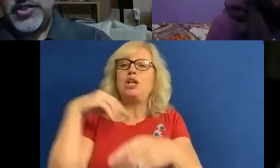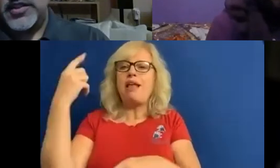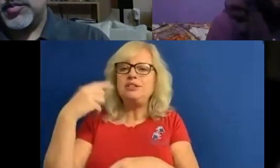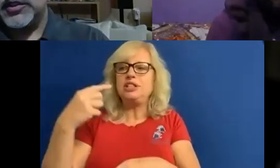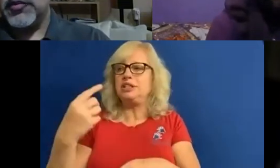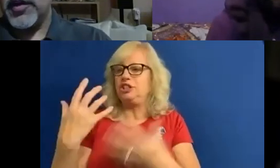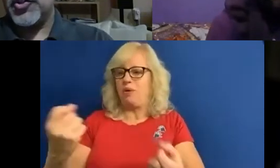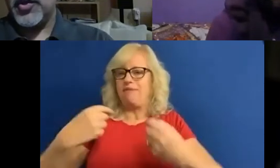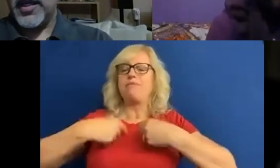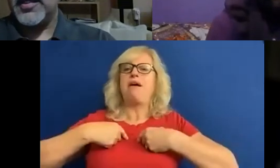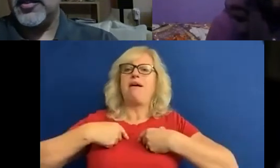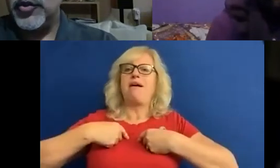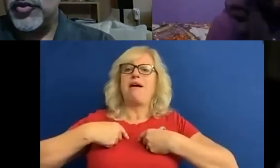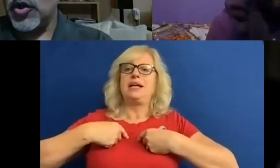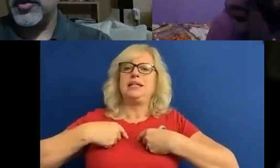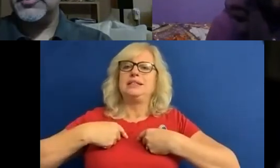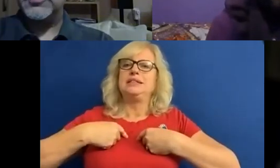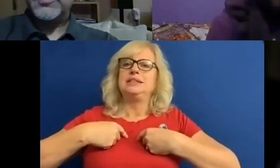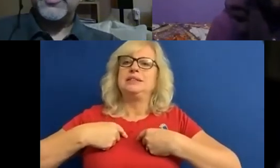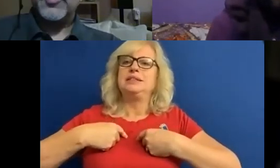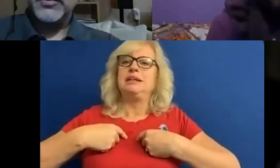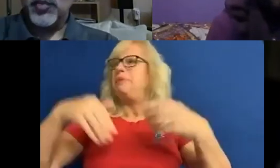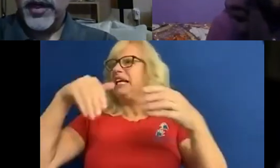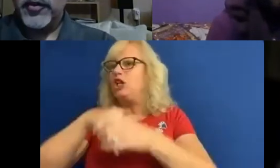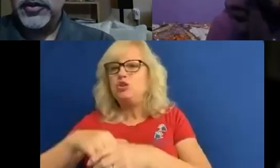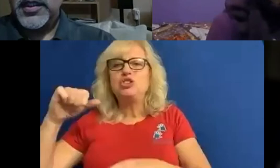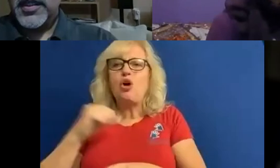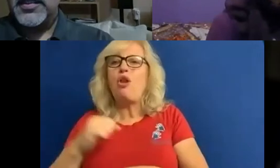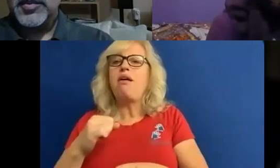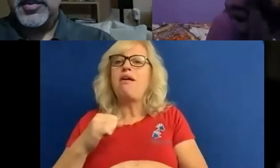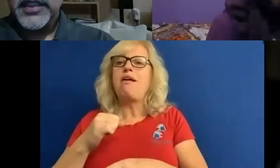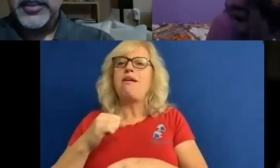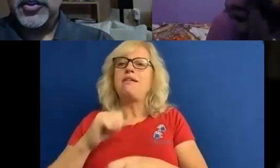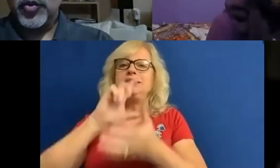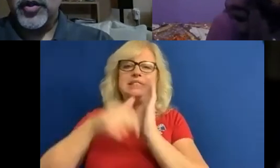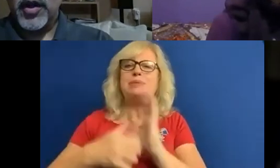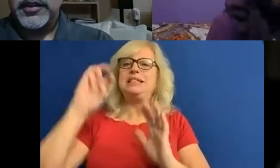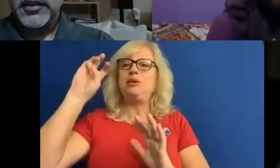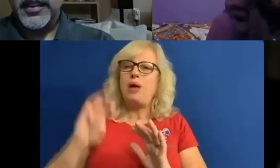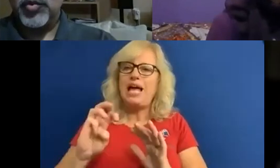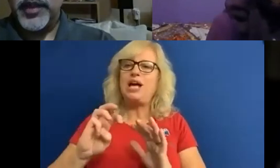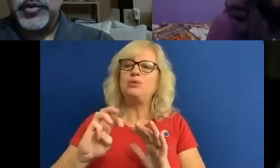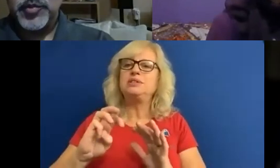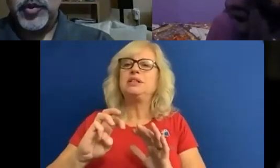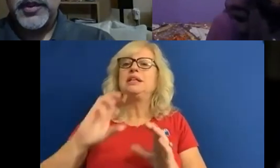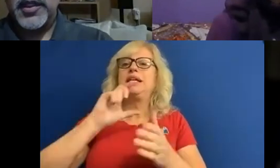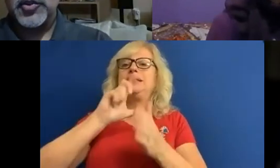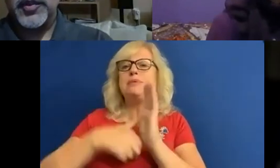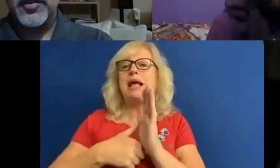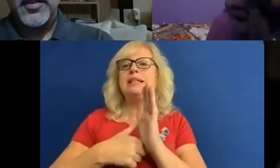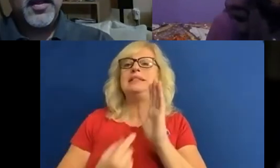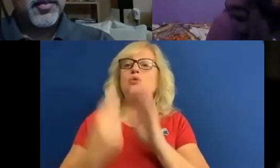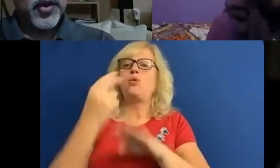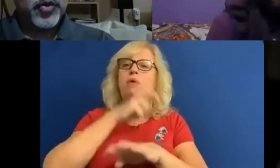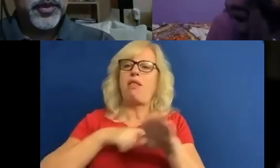organization disability rights UK inclusion Scotland disability Wales and disability action Northern Ireland, and they will be able to put you in touch